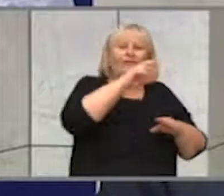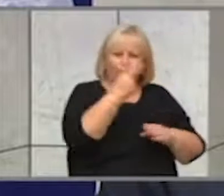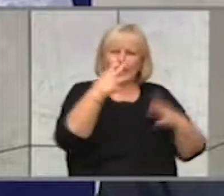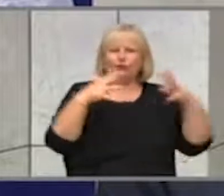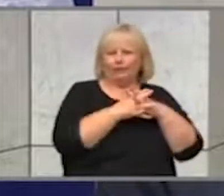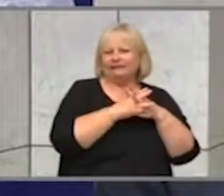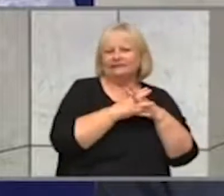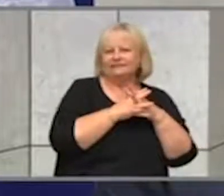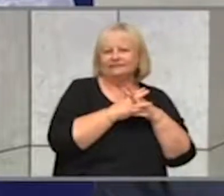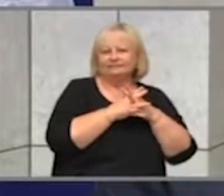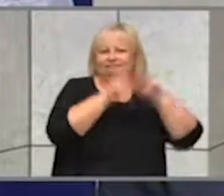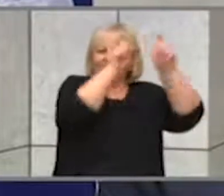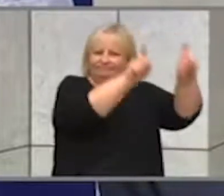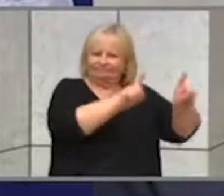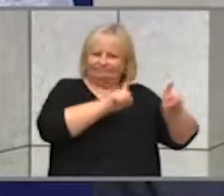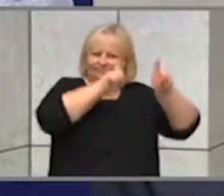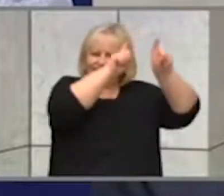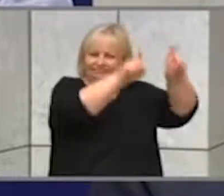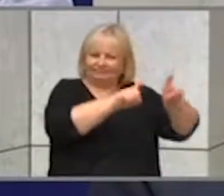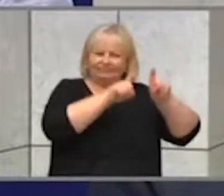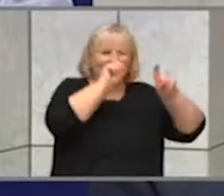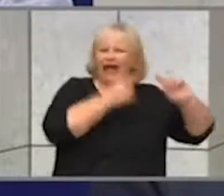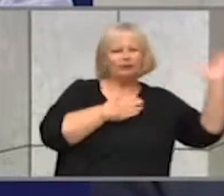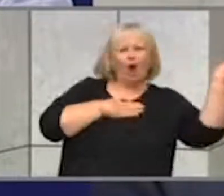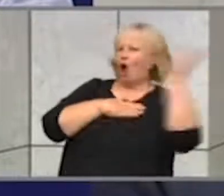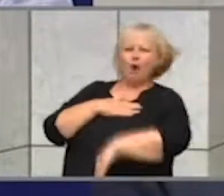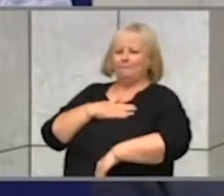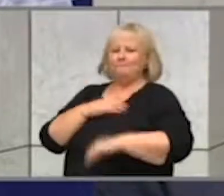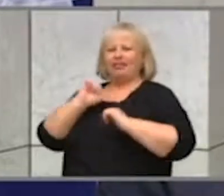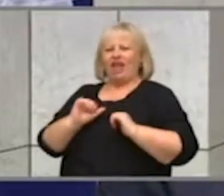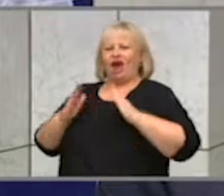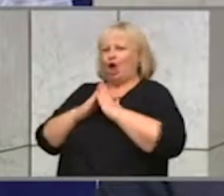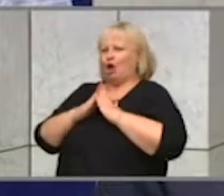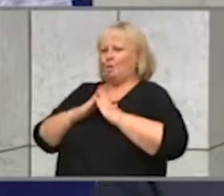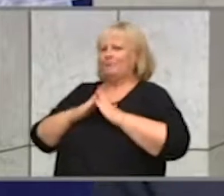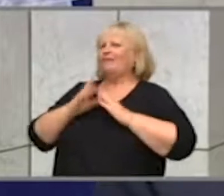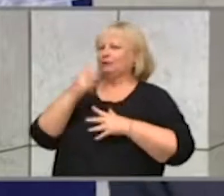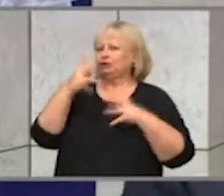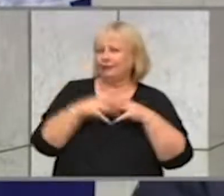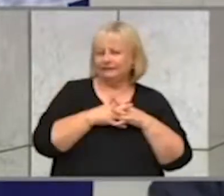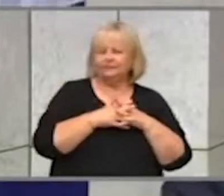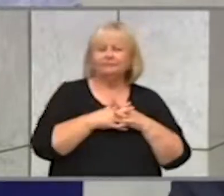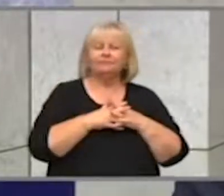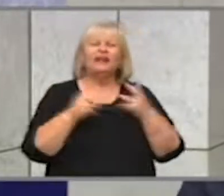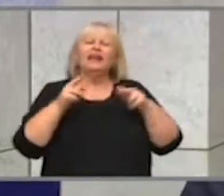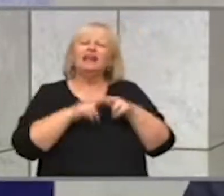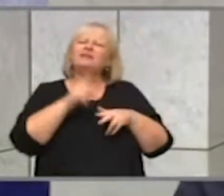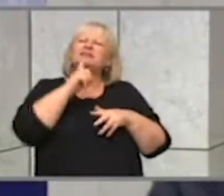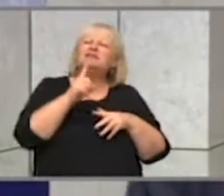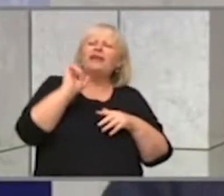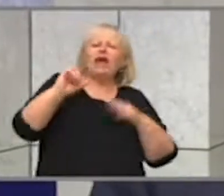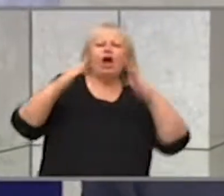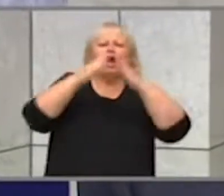-isolation before they are able to return to their home. If their home is in South